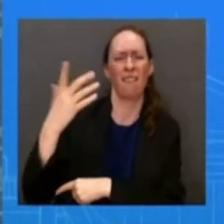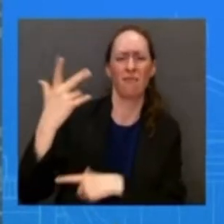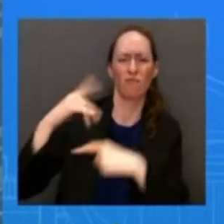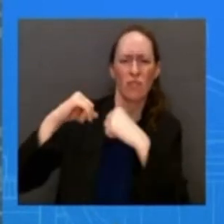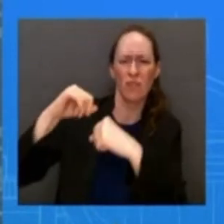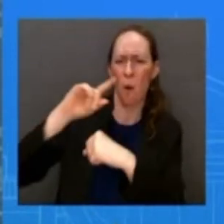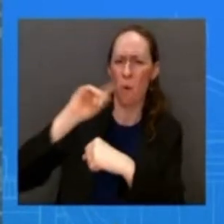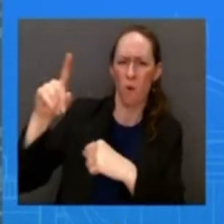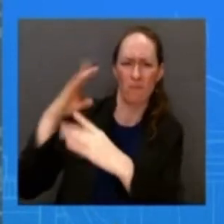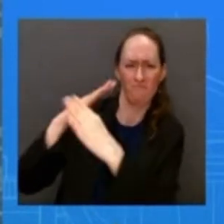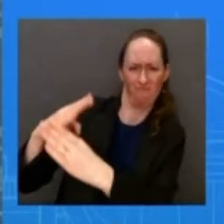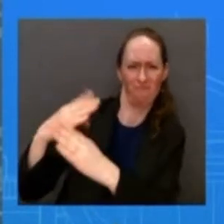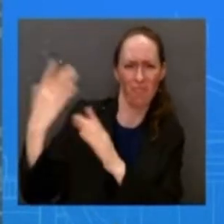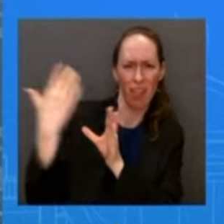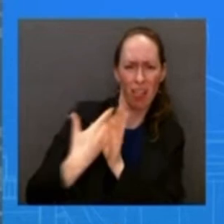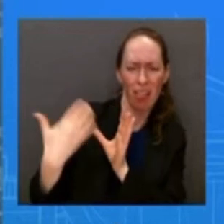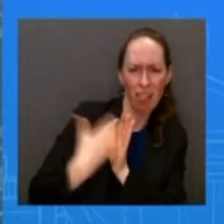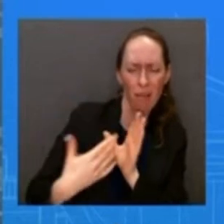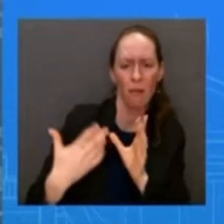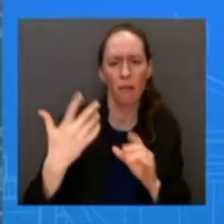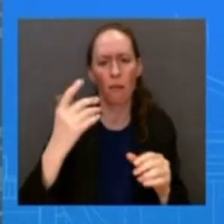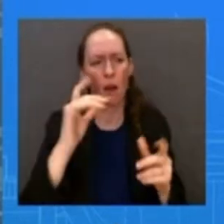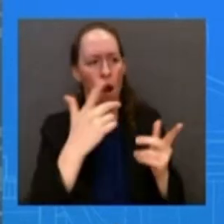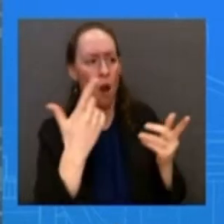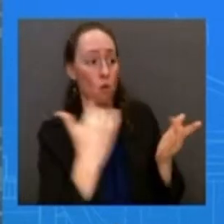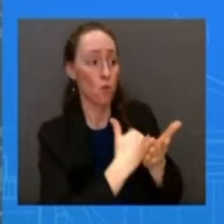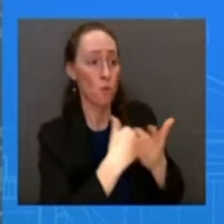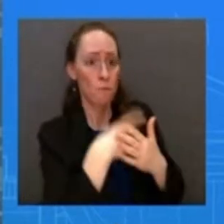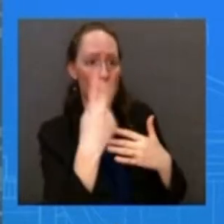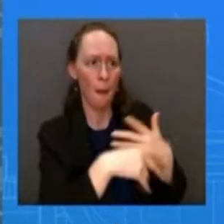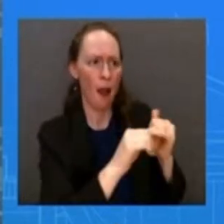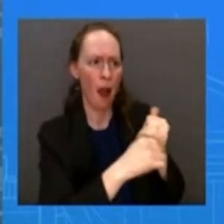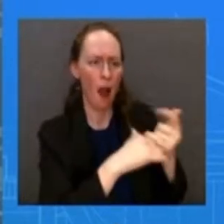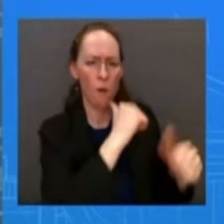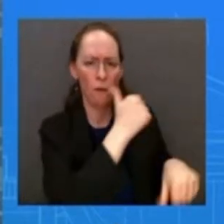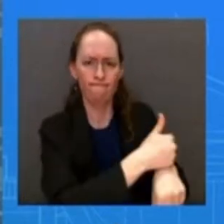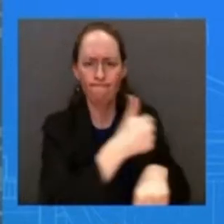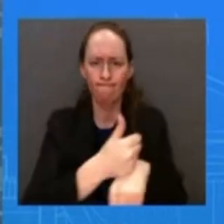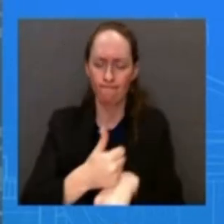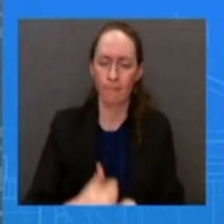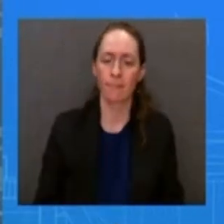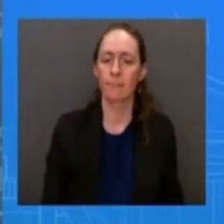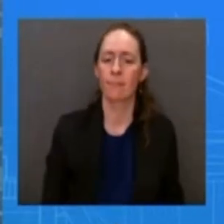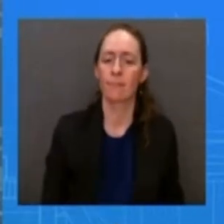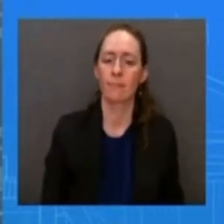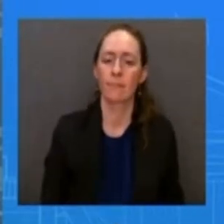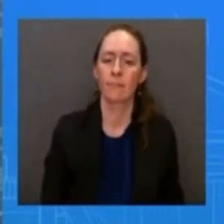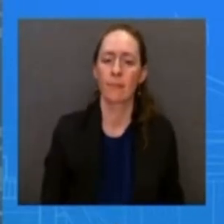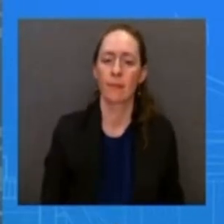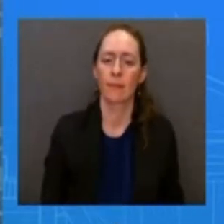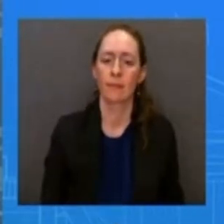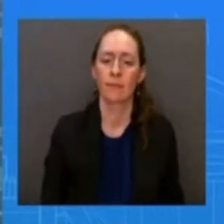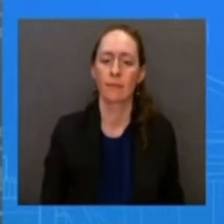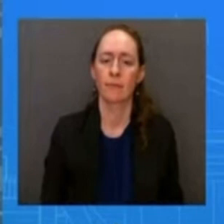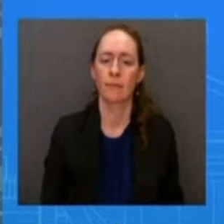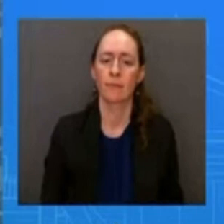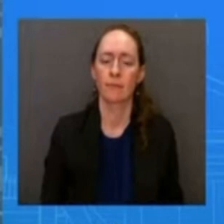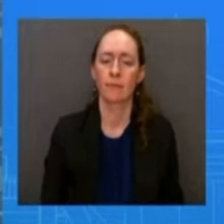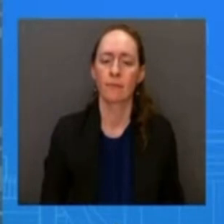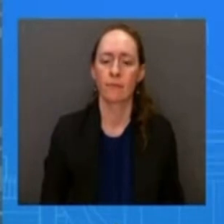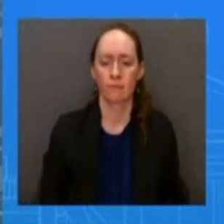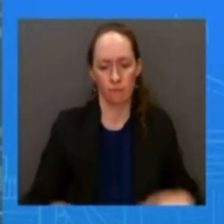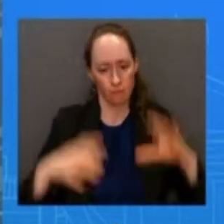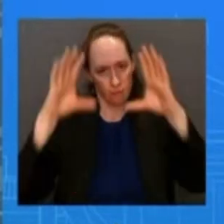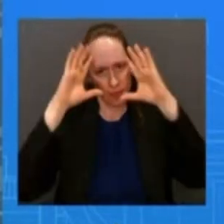Congress to act common sense gun law reforms including requiring background checks on all gun sales banning assault weapons